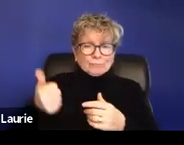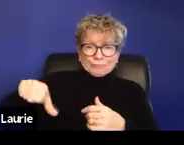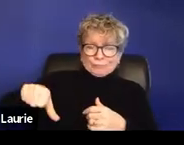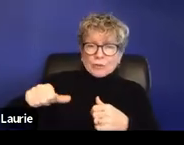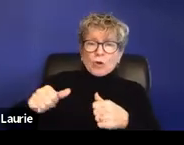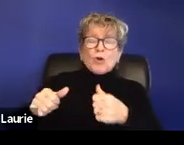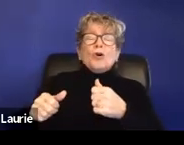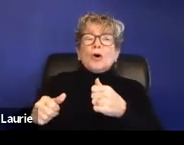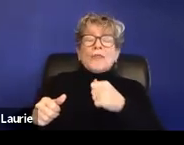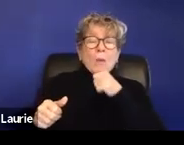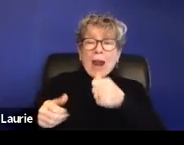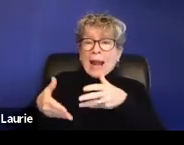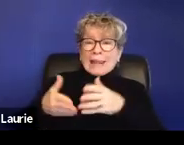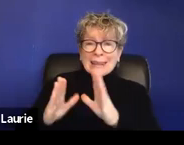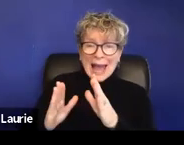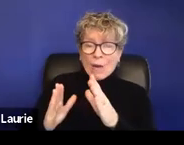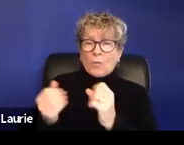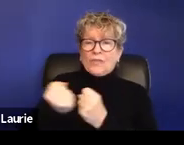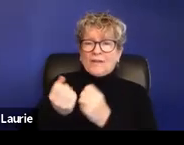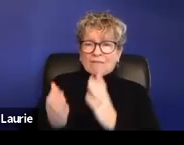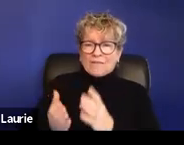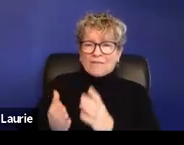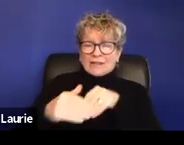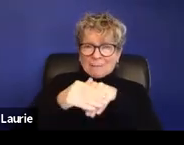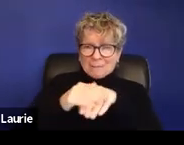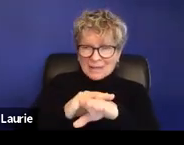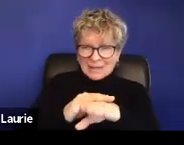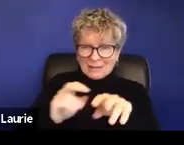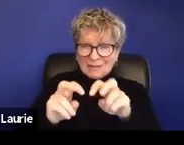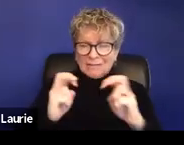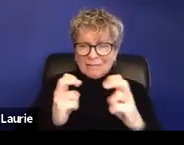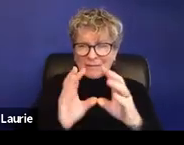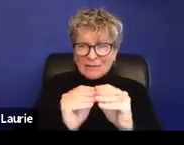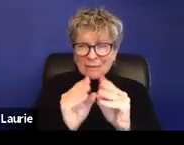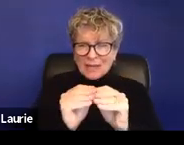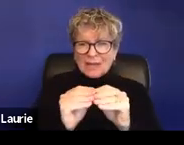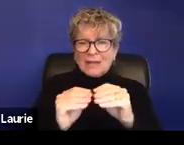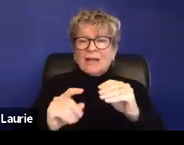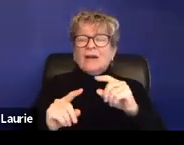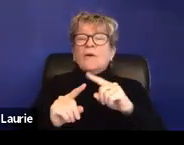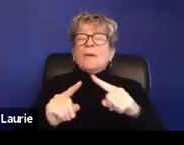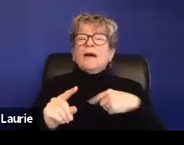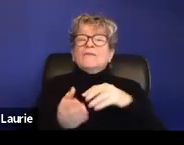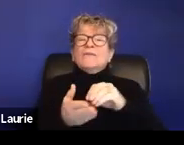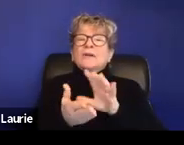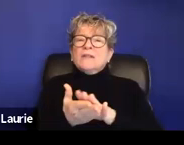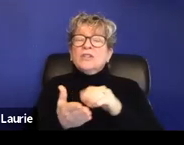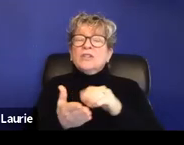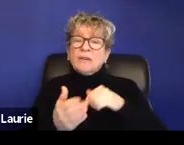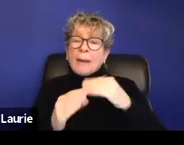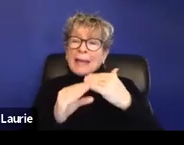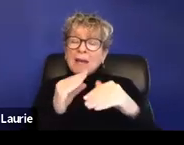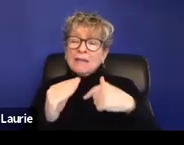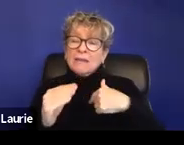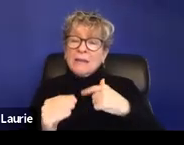create a record where you're emailing them and just saying, you know, the survivor has reached out to us for services, has asked me to